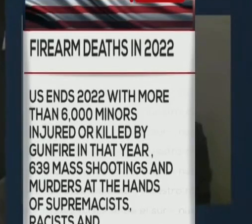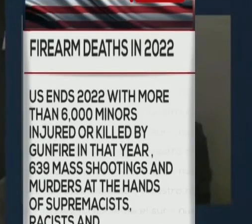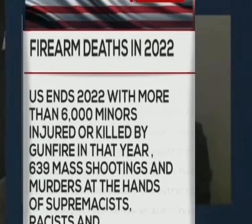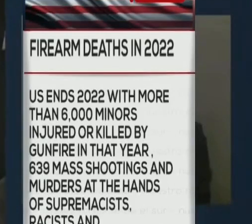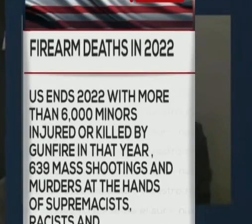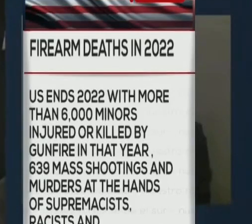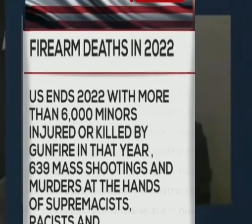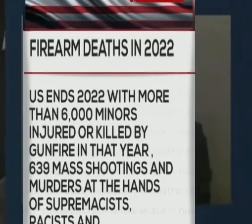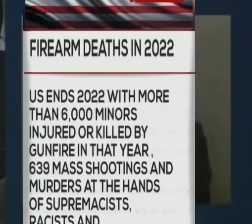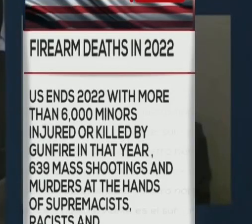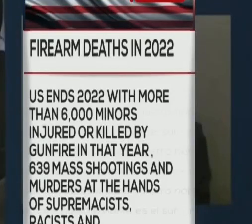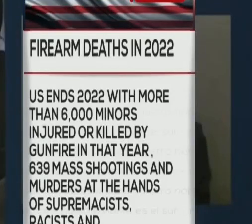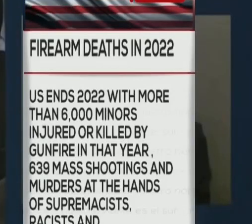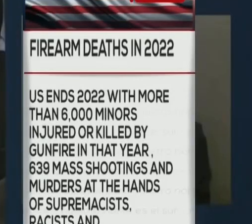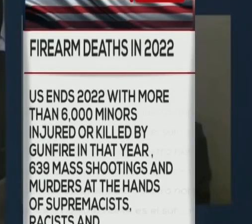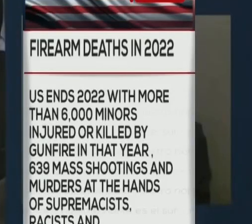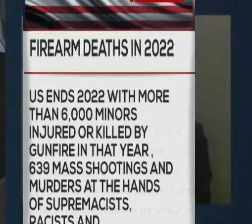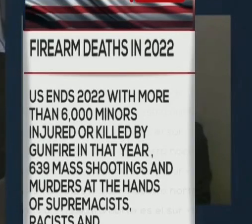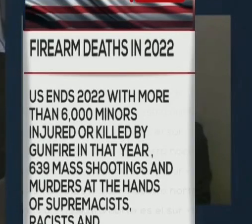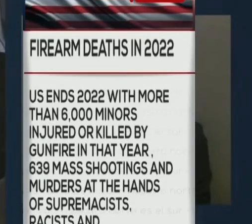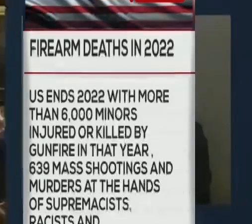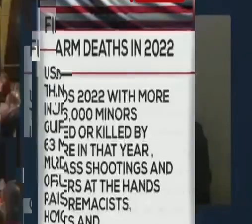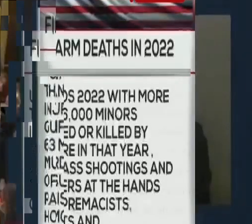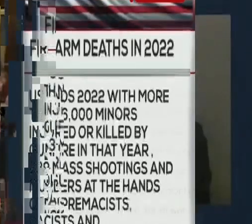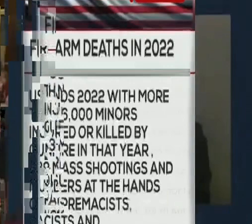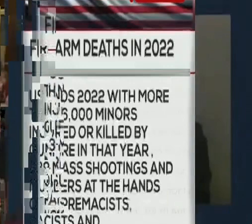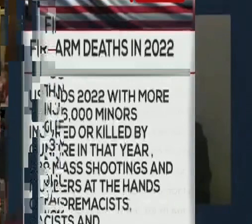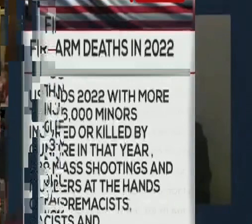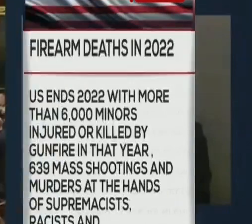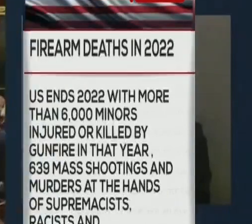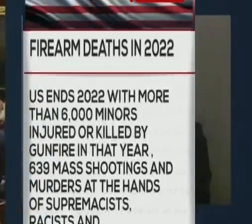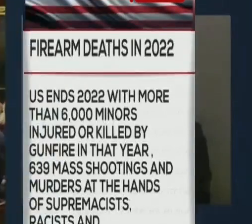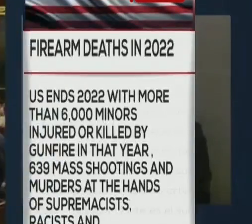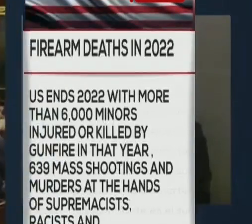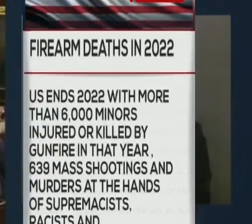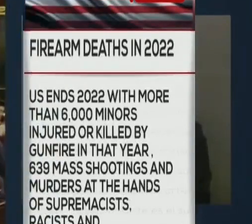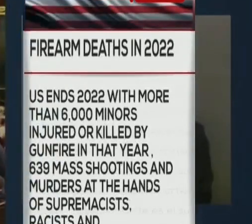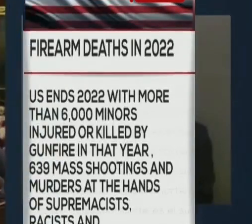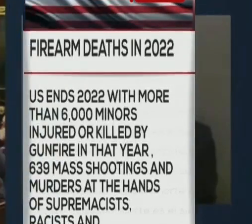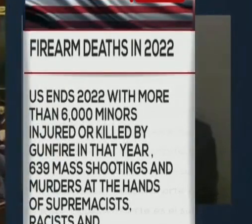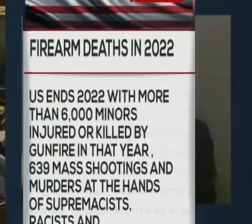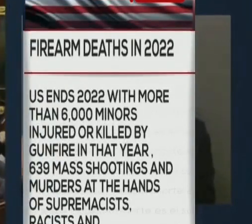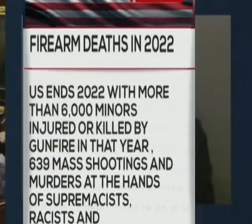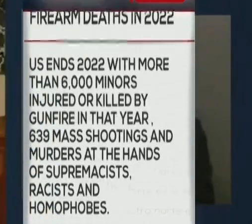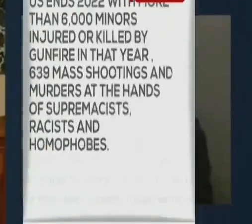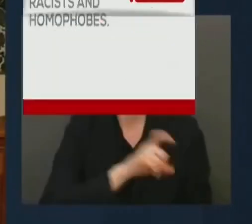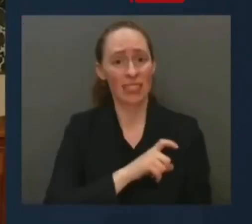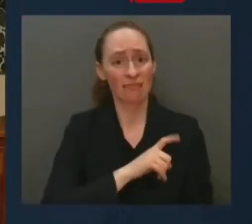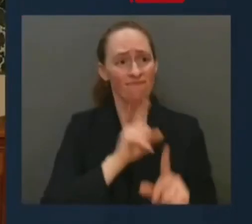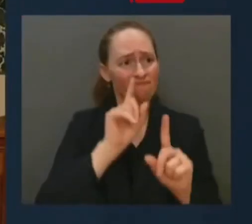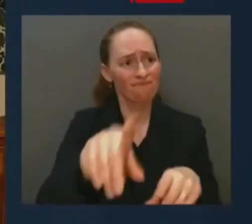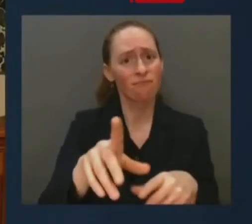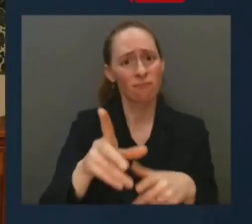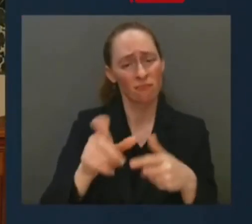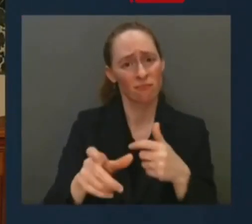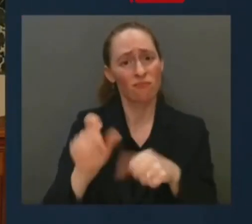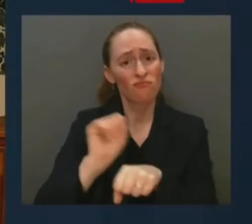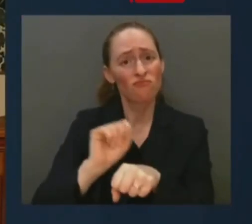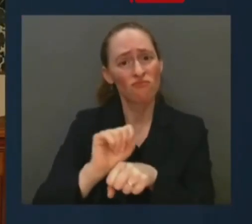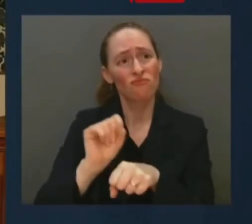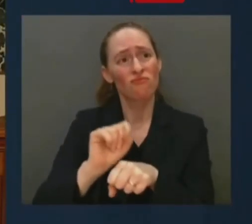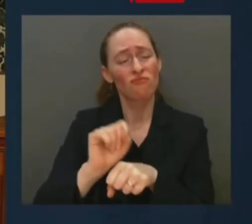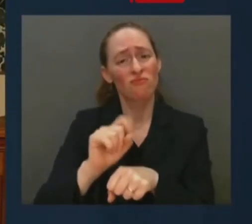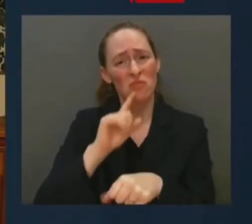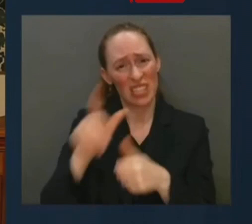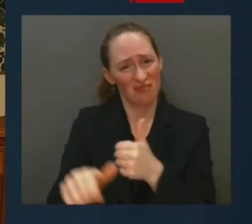And they risked their lives every time they put that shield on. But what happened to Tyree in Memphis happens